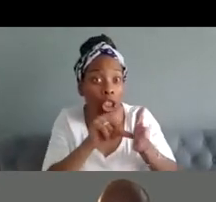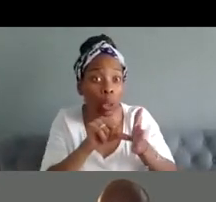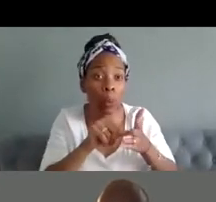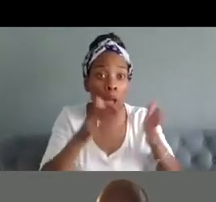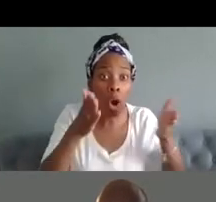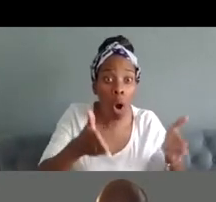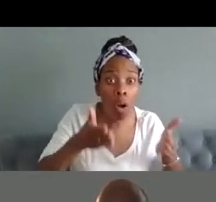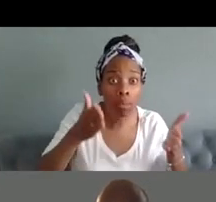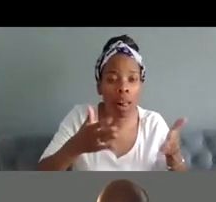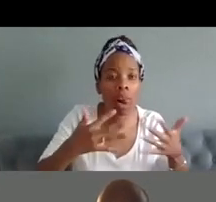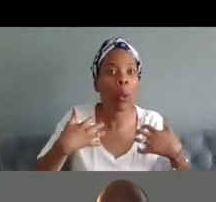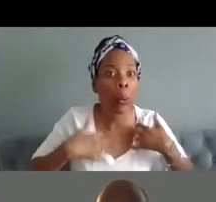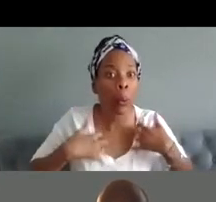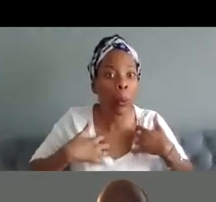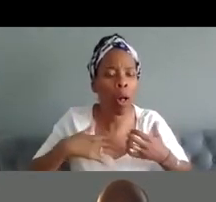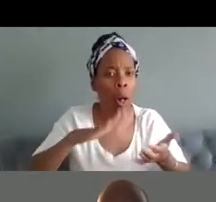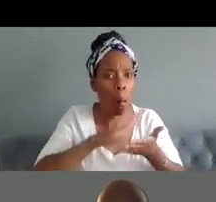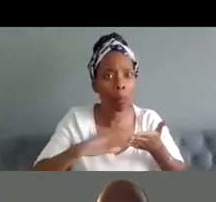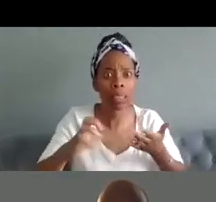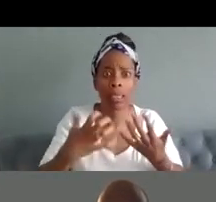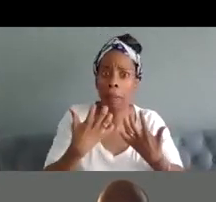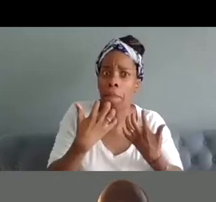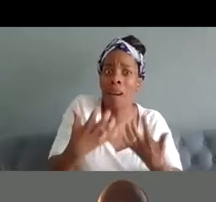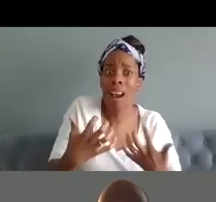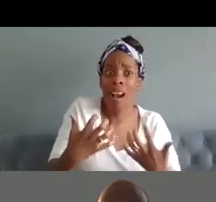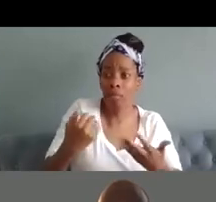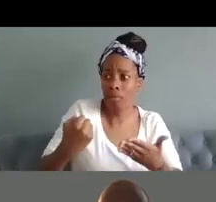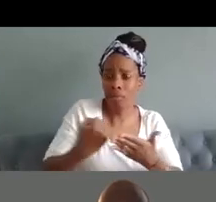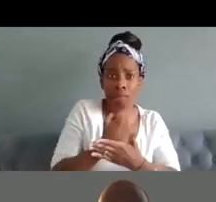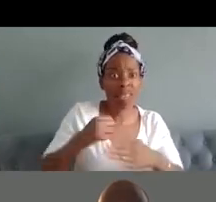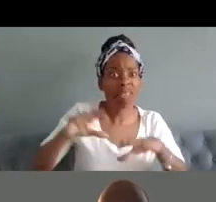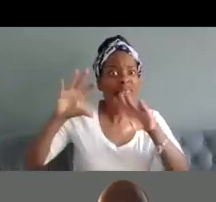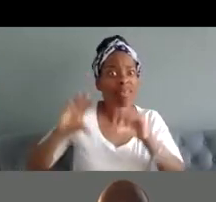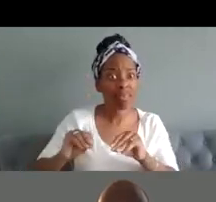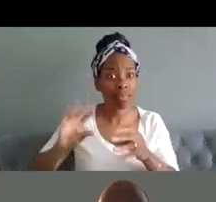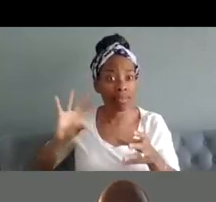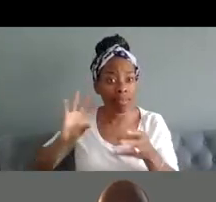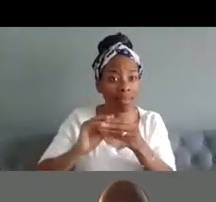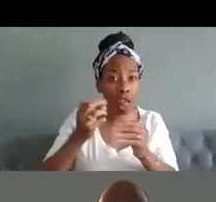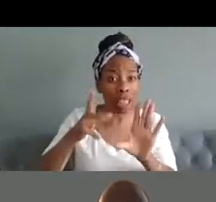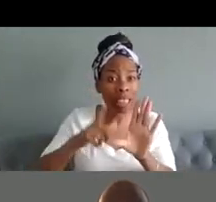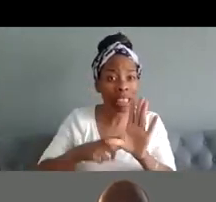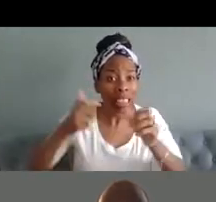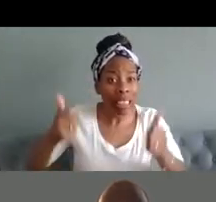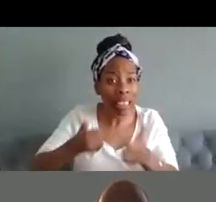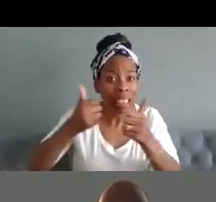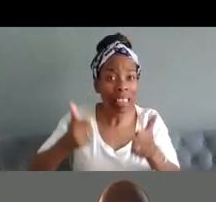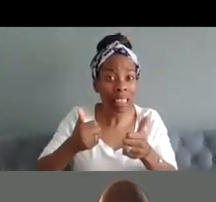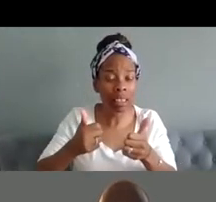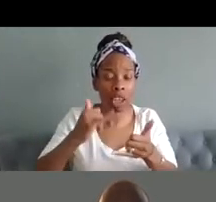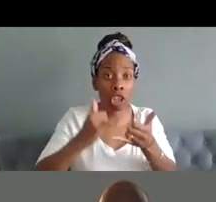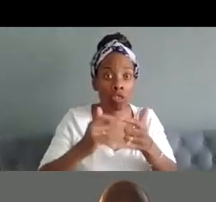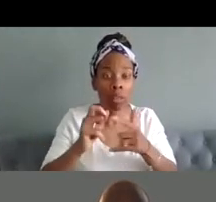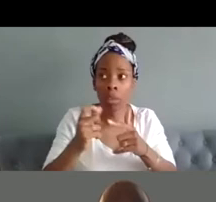a whole b city is a big part of his life and unfortunately it's just ended i think after about 30 years at the time sharif was very anxious